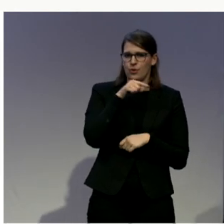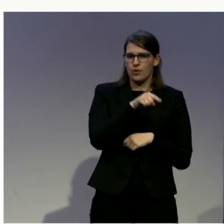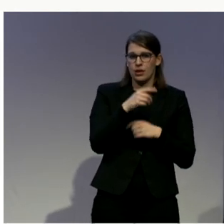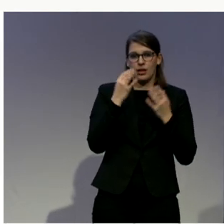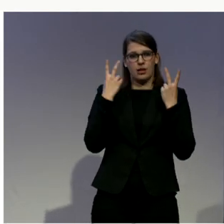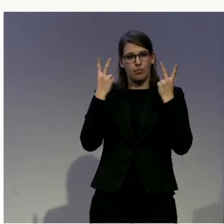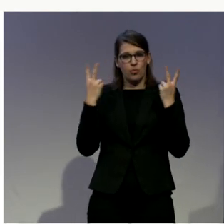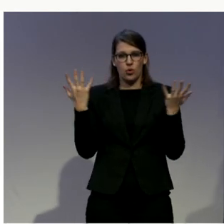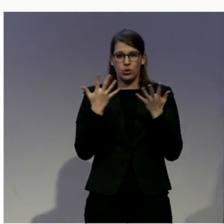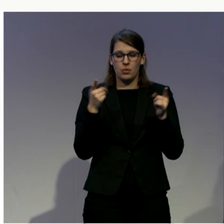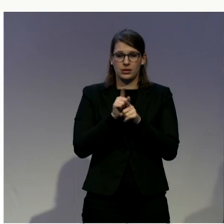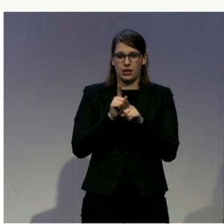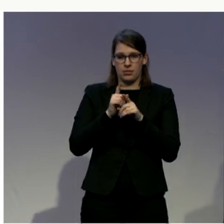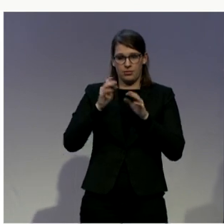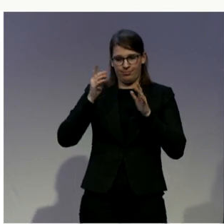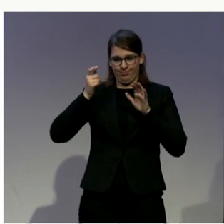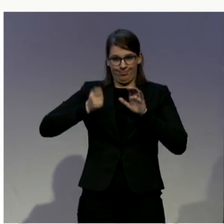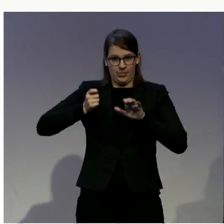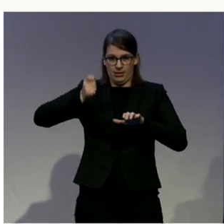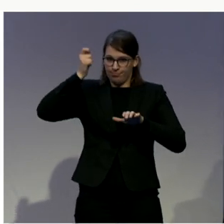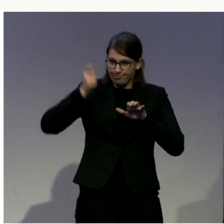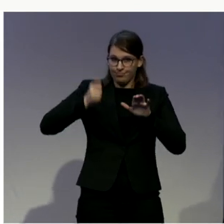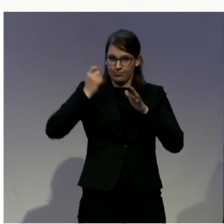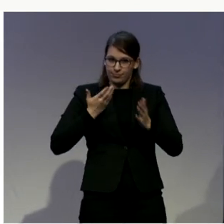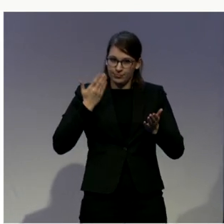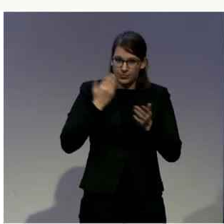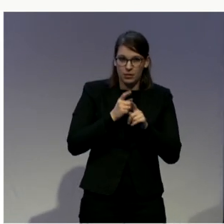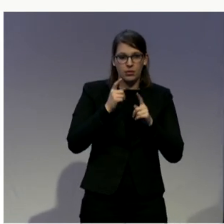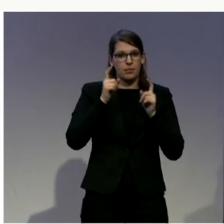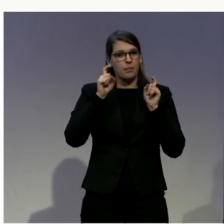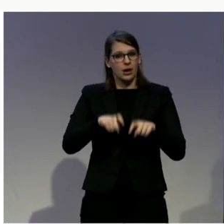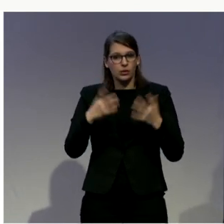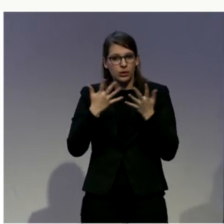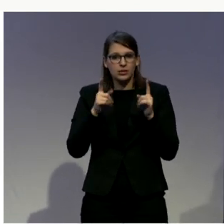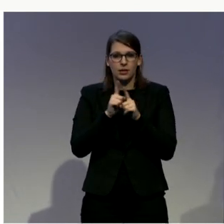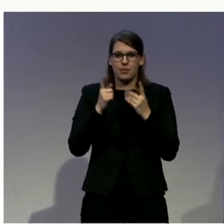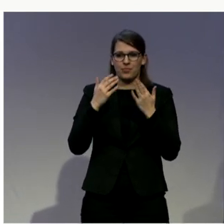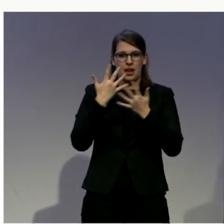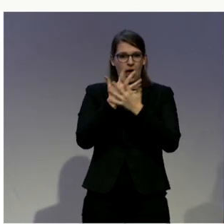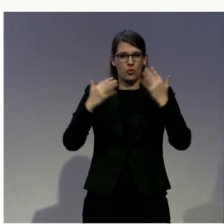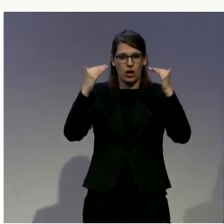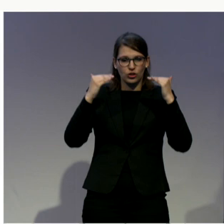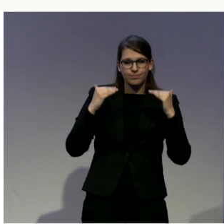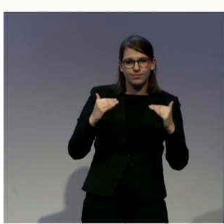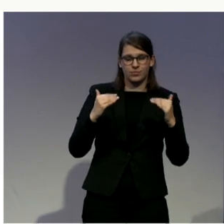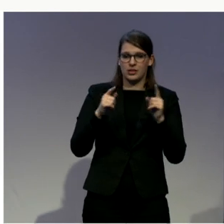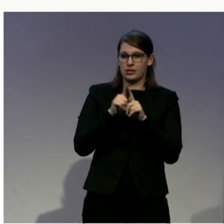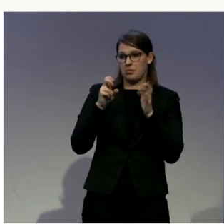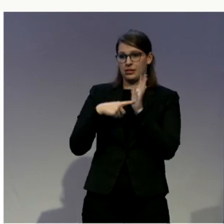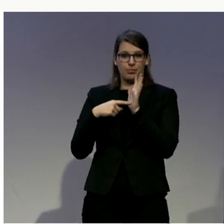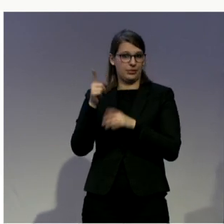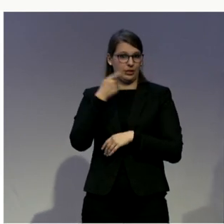Spain, there has been a pilot experience in this sense, but recently the Peruvian reform of the Civil